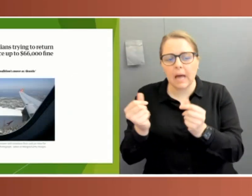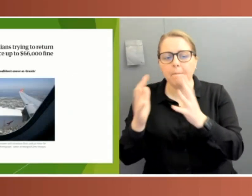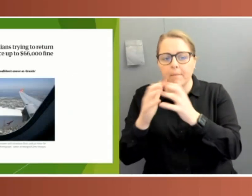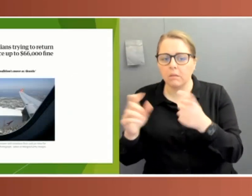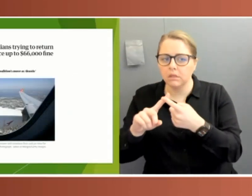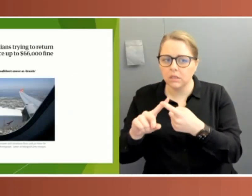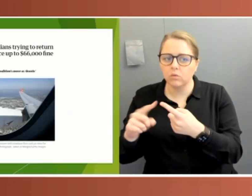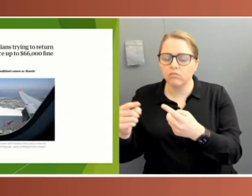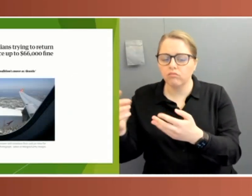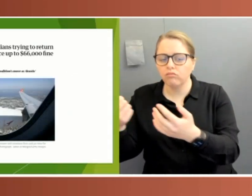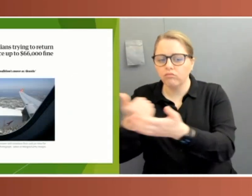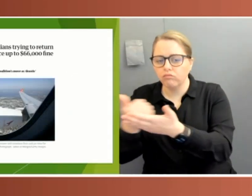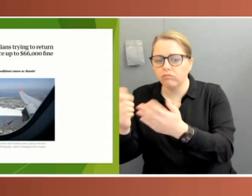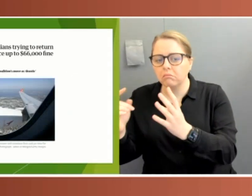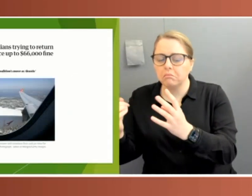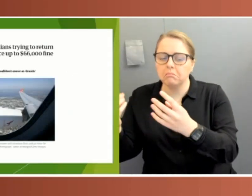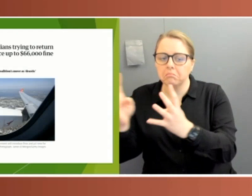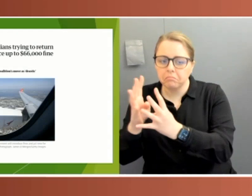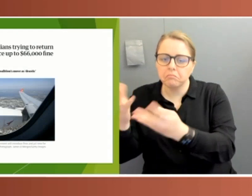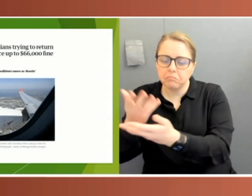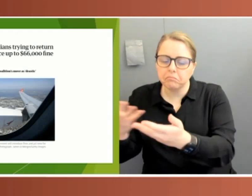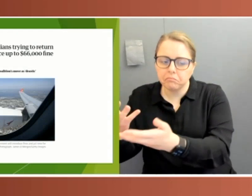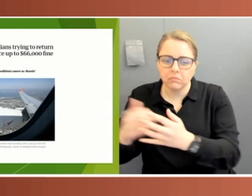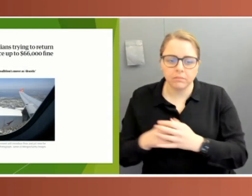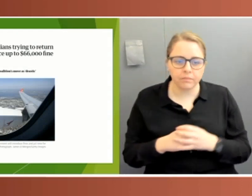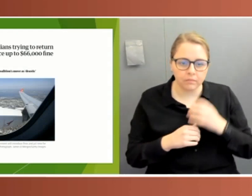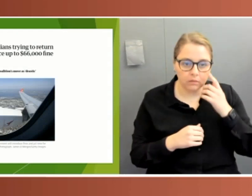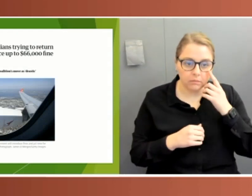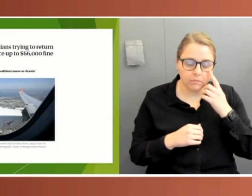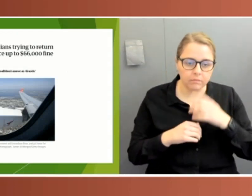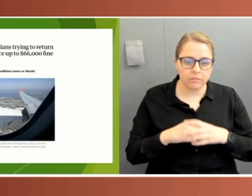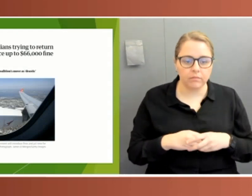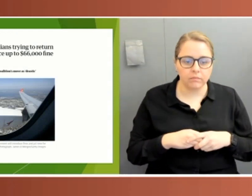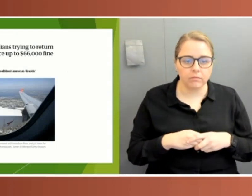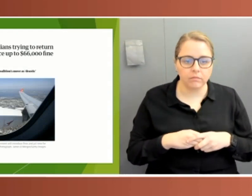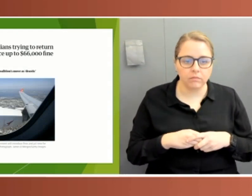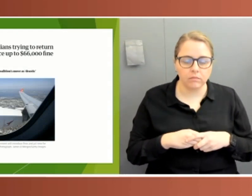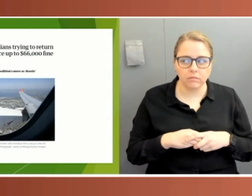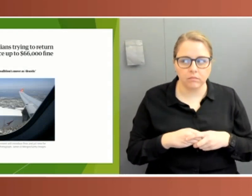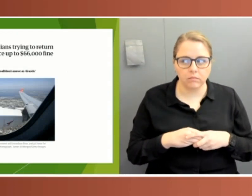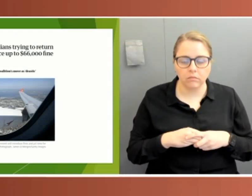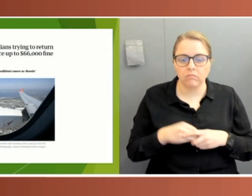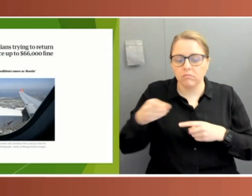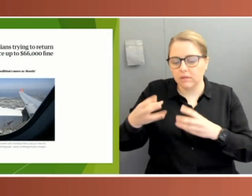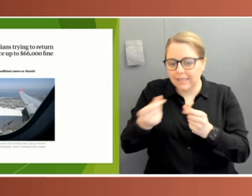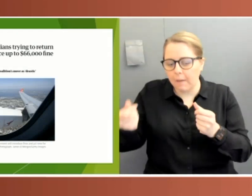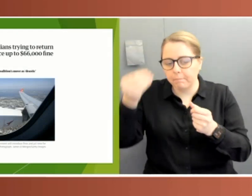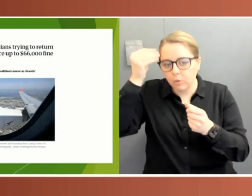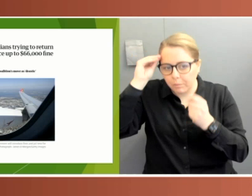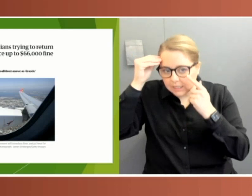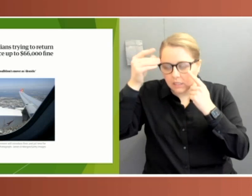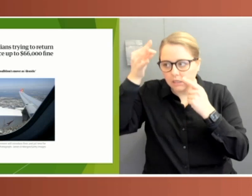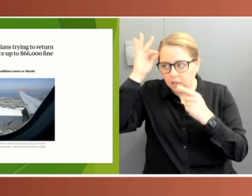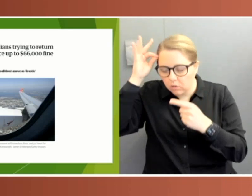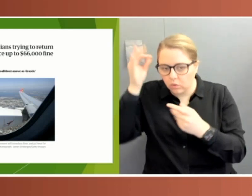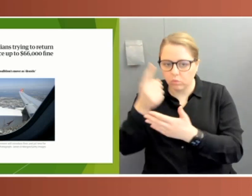However, as Eric Windholz has noted, such was the speed with which the executive acted, these committees could only conduct ex-post review rather than provide